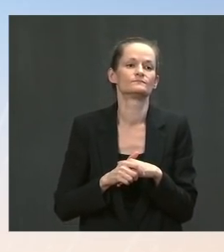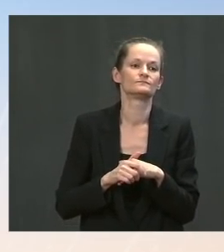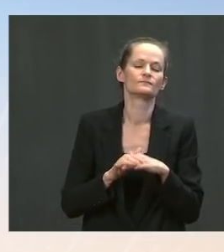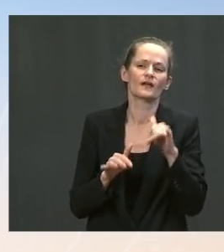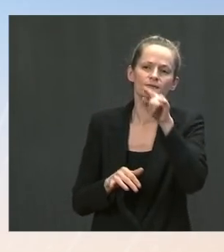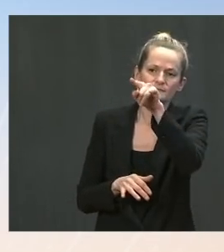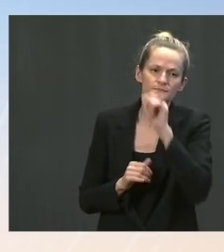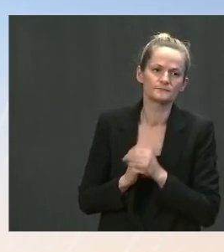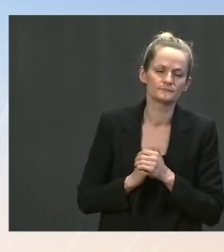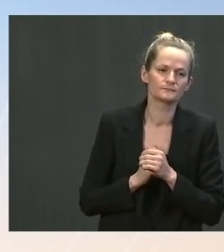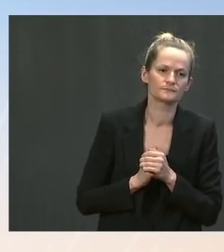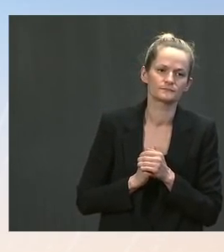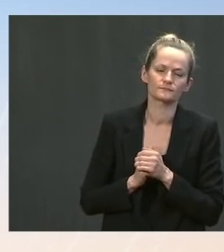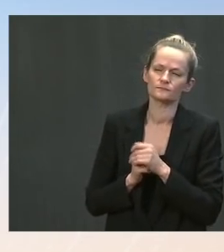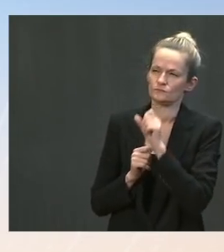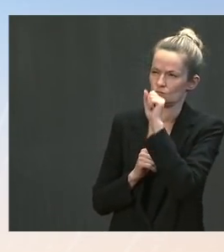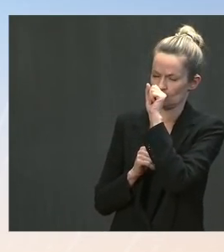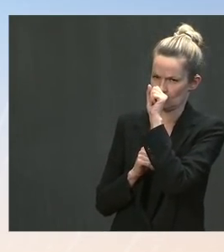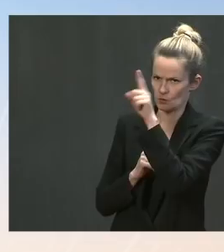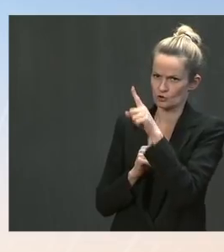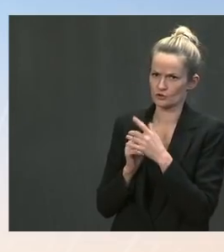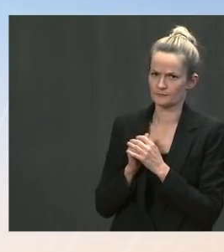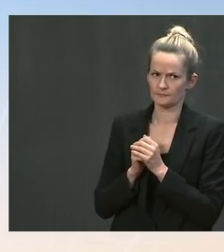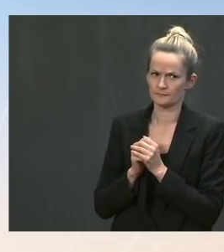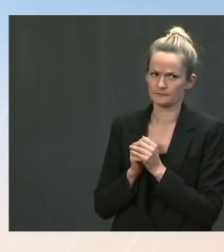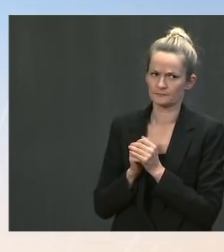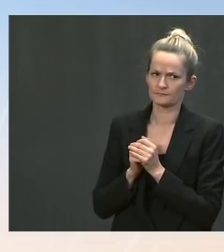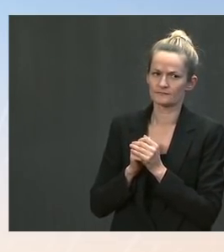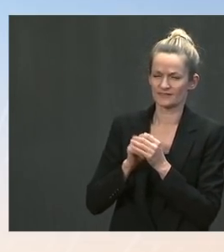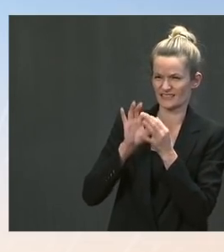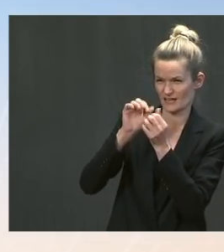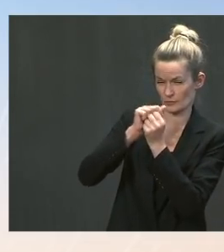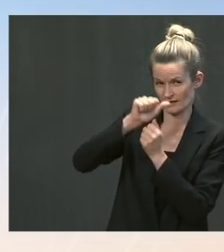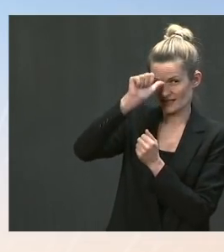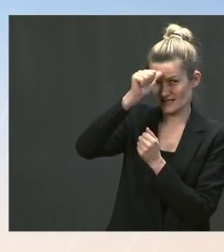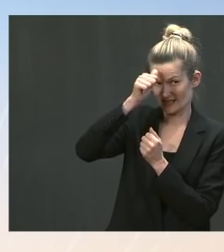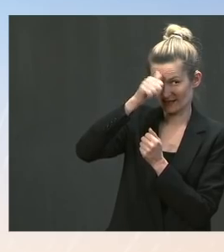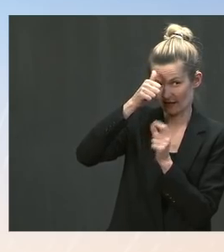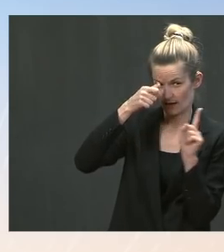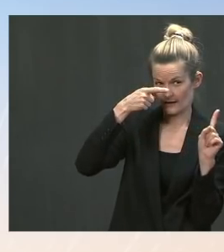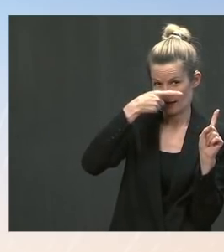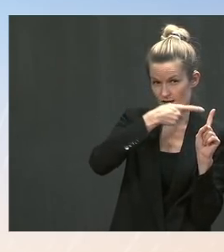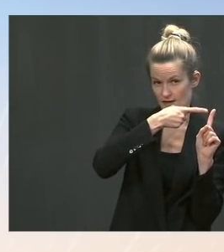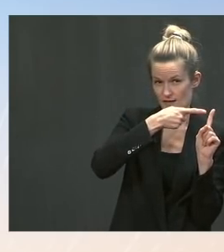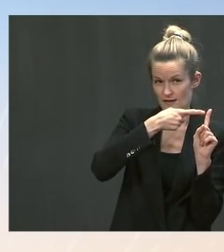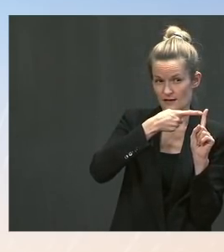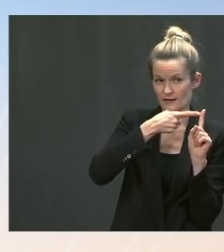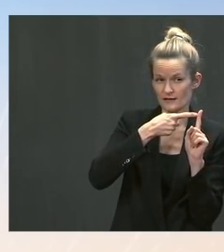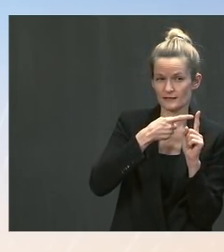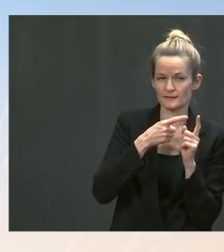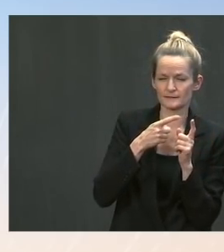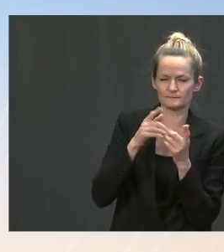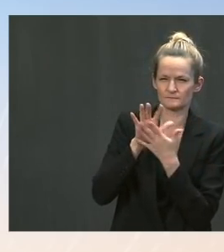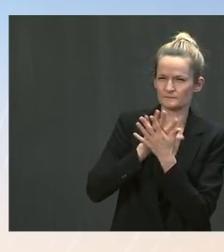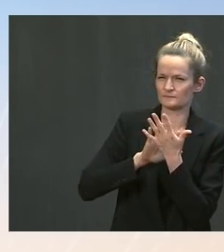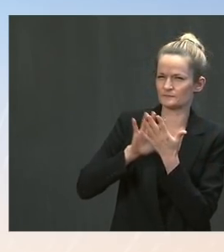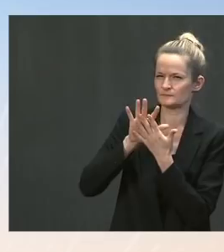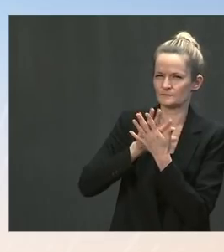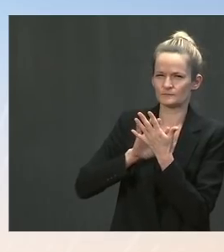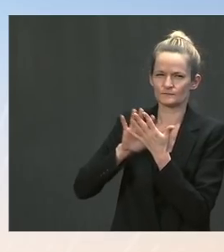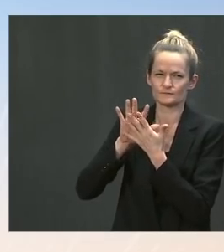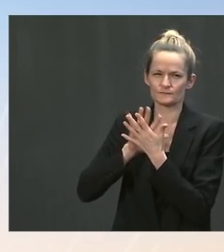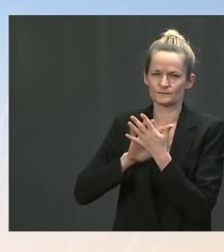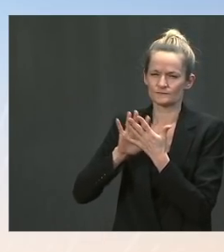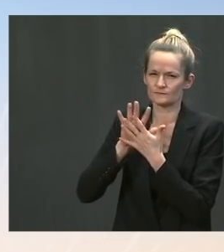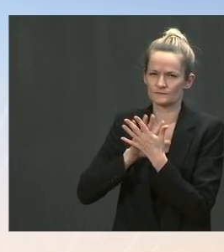Jax haven't gotten under the arms in India? And is this failure only because of the indemnity that's involved? Or is there a timeline that you can sketch